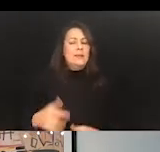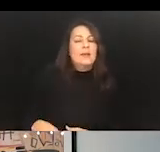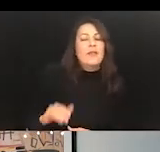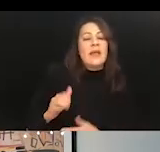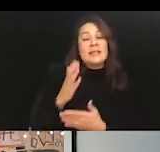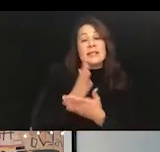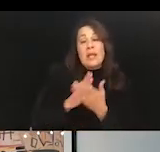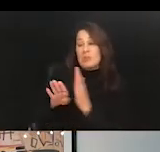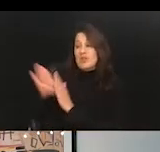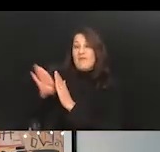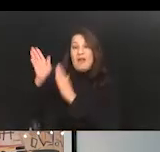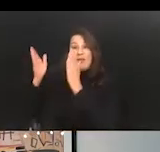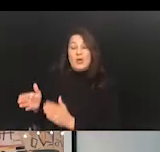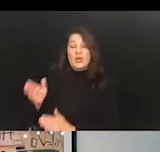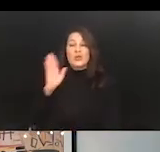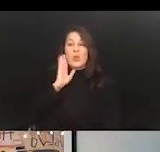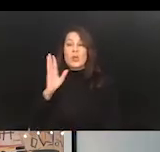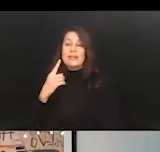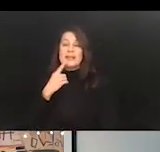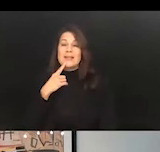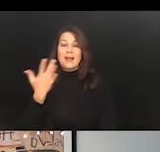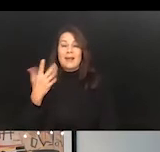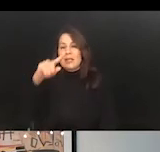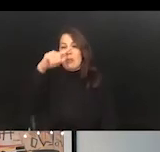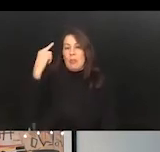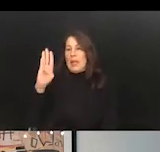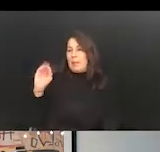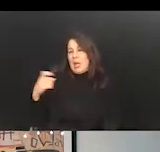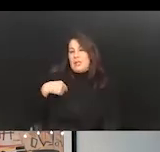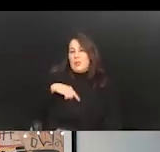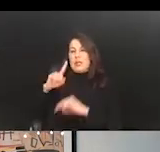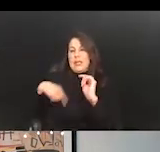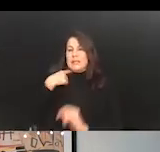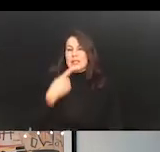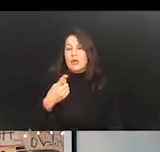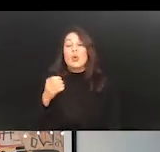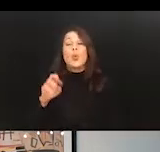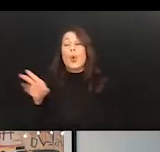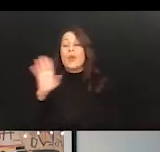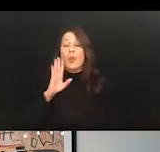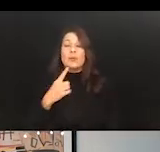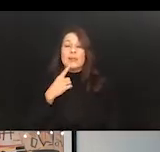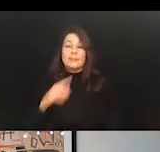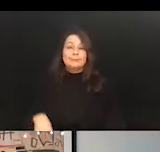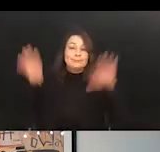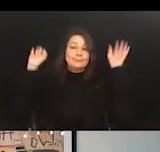of the developers will either say it's a black box and we can't tell you, or they'll just sort of throw up their hands a bit and say,